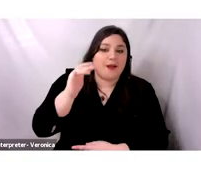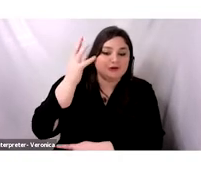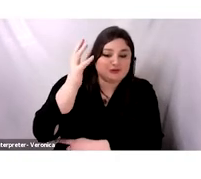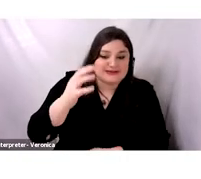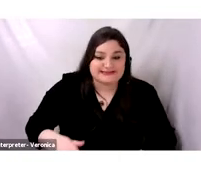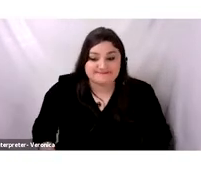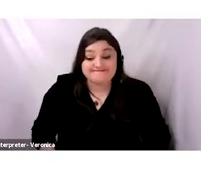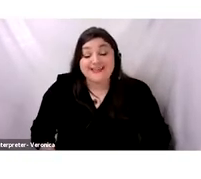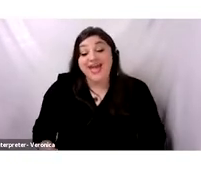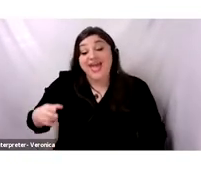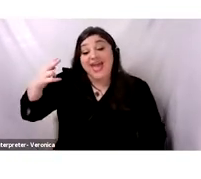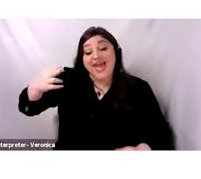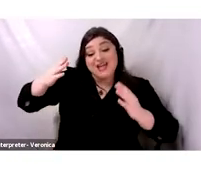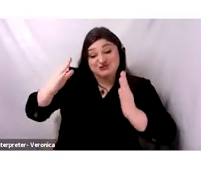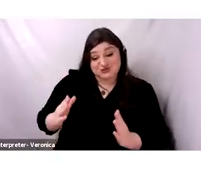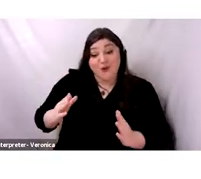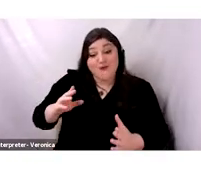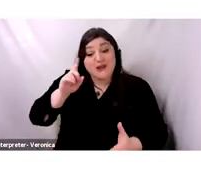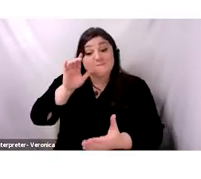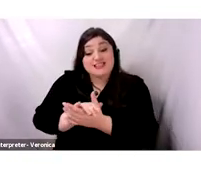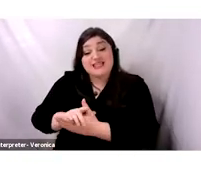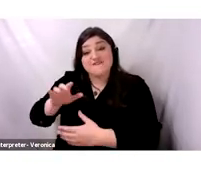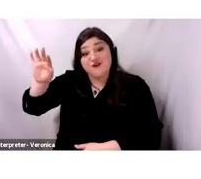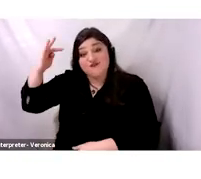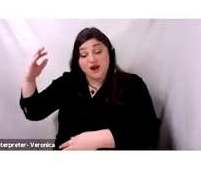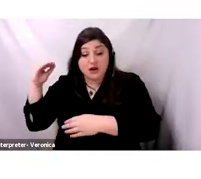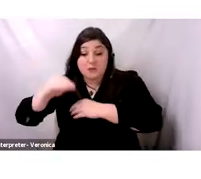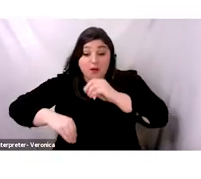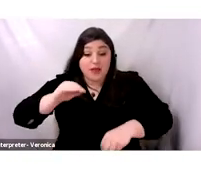mulberry trees in a small region as small as Mount Lebanon.